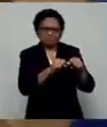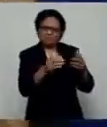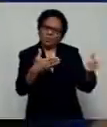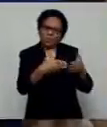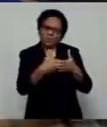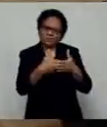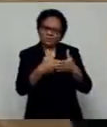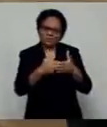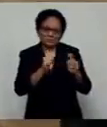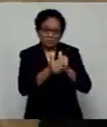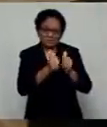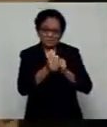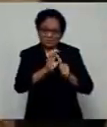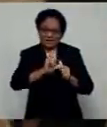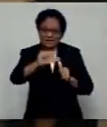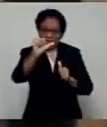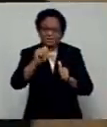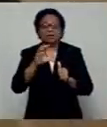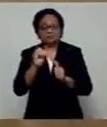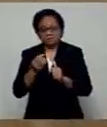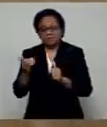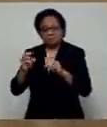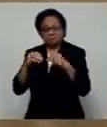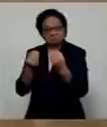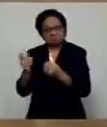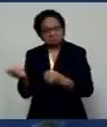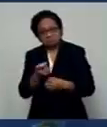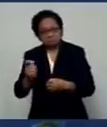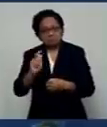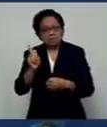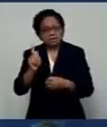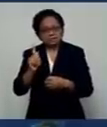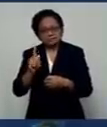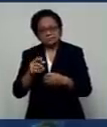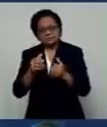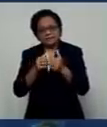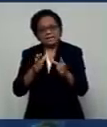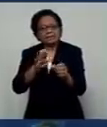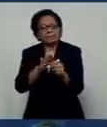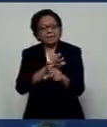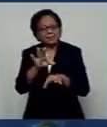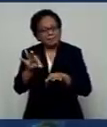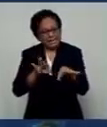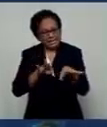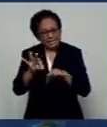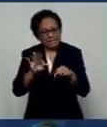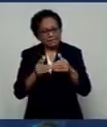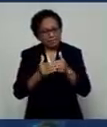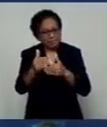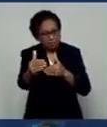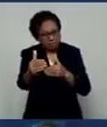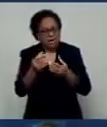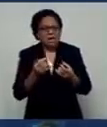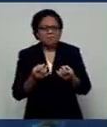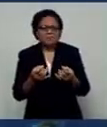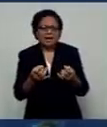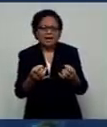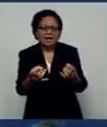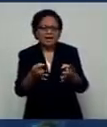us are pretty much hoping to get back on court as soon as we can. That's all dependent on the